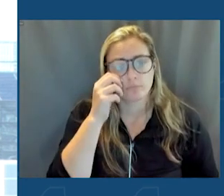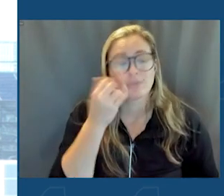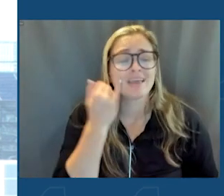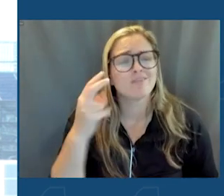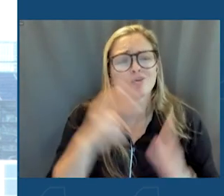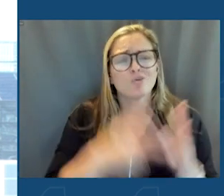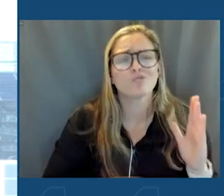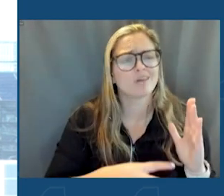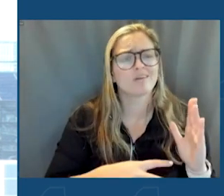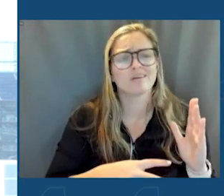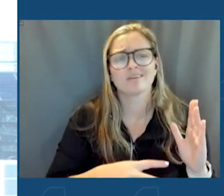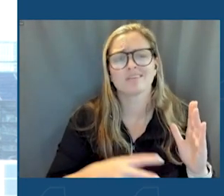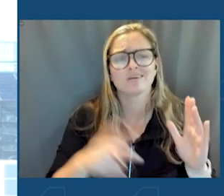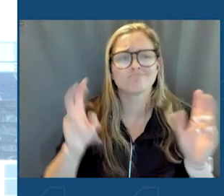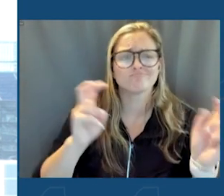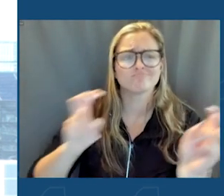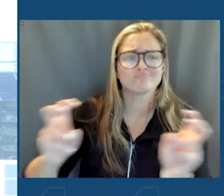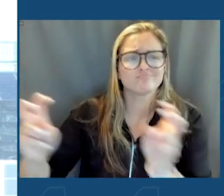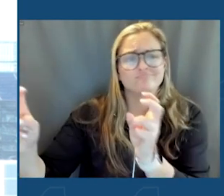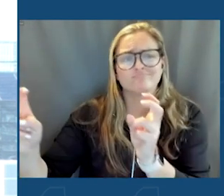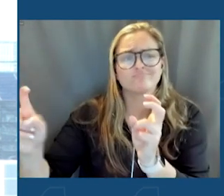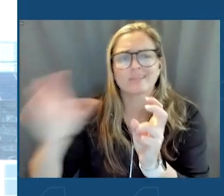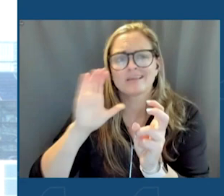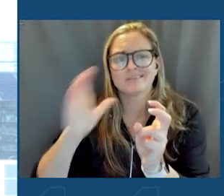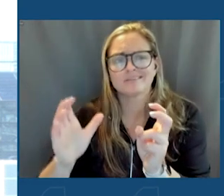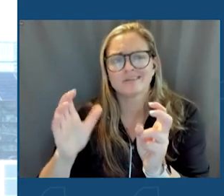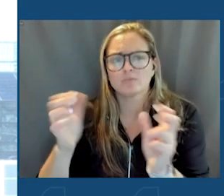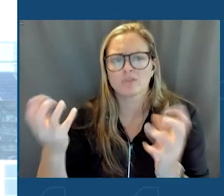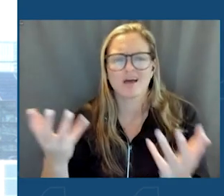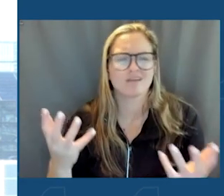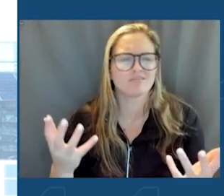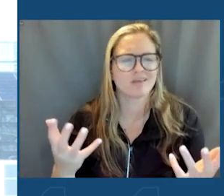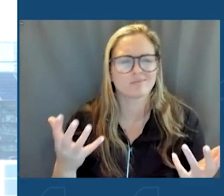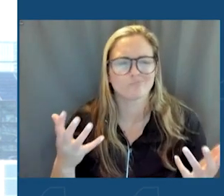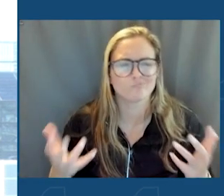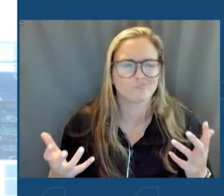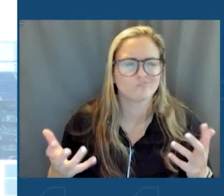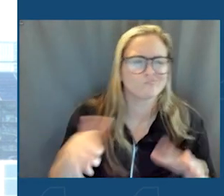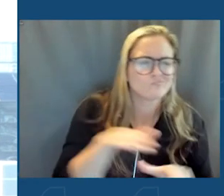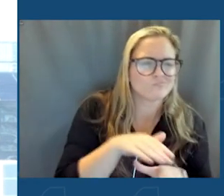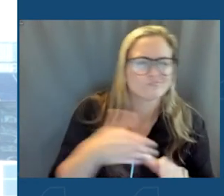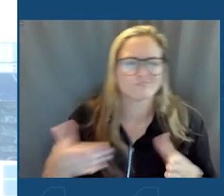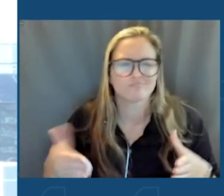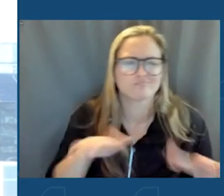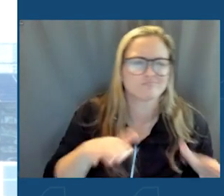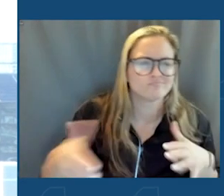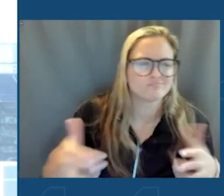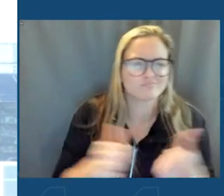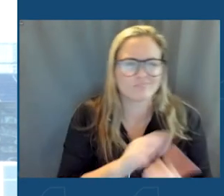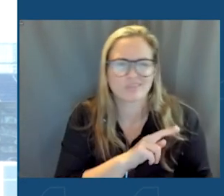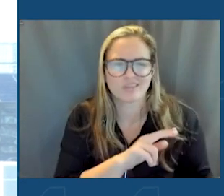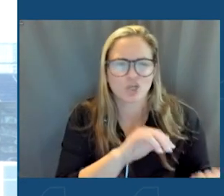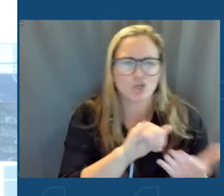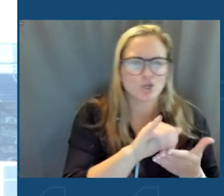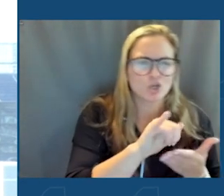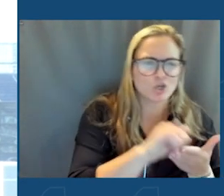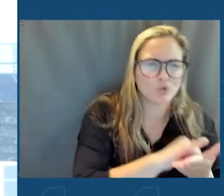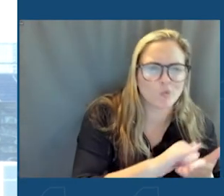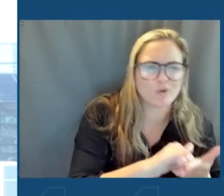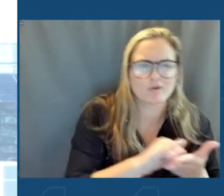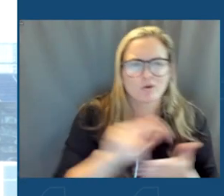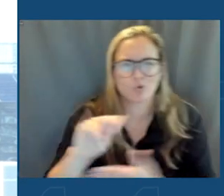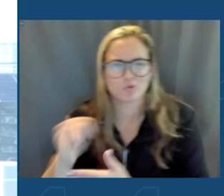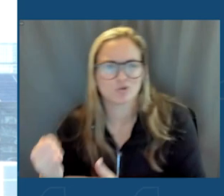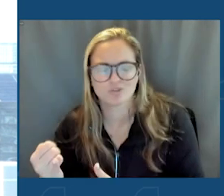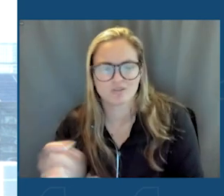headlines, it seems there's a lot of jockeying between New York and New Jersey. But the reality is very different.